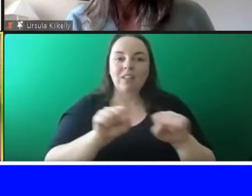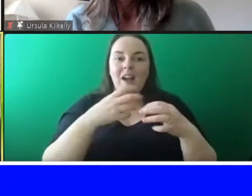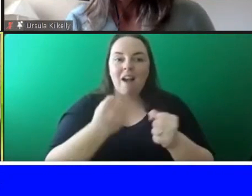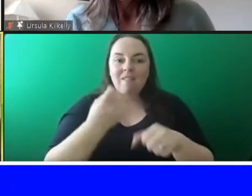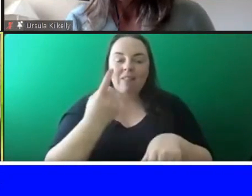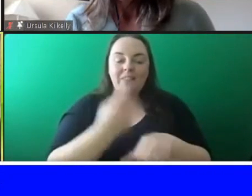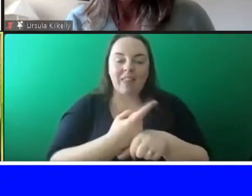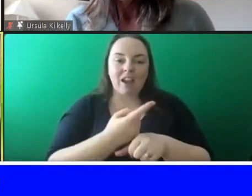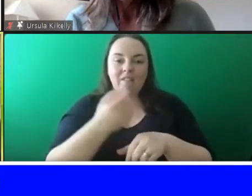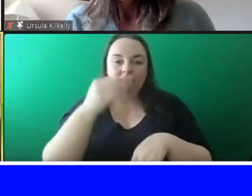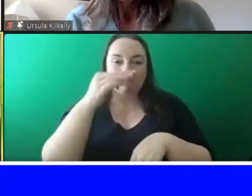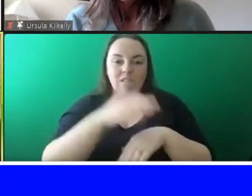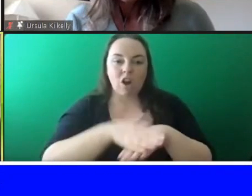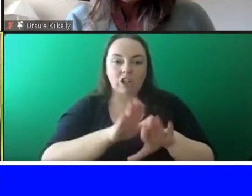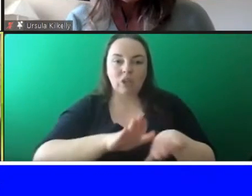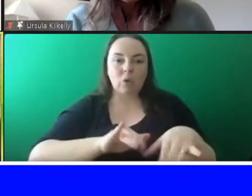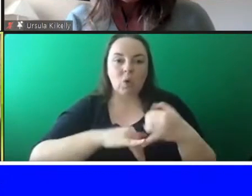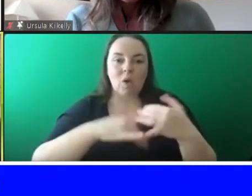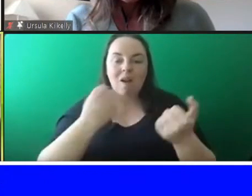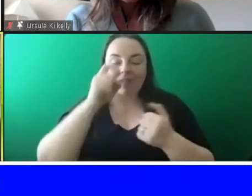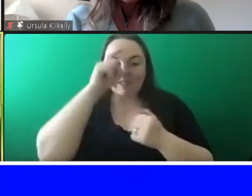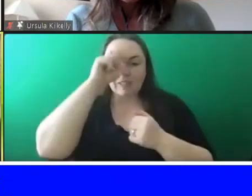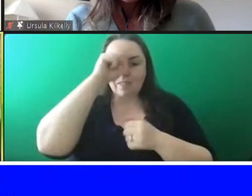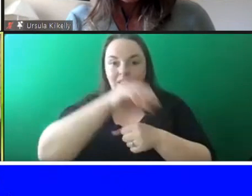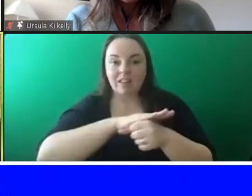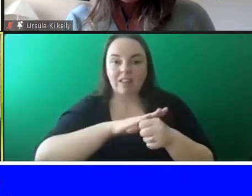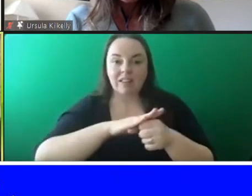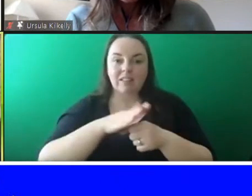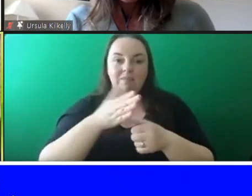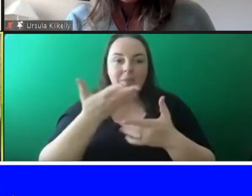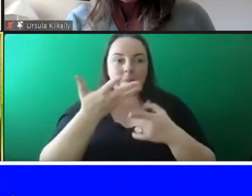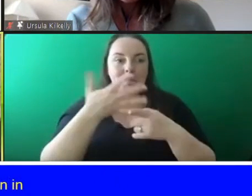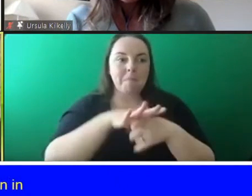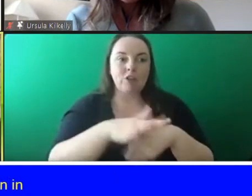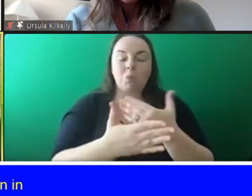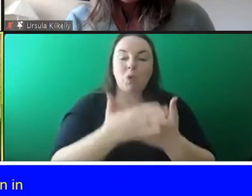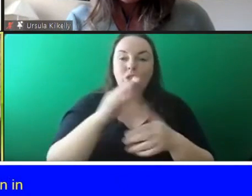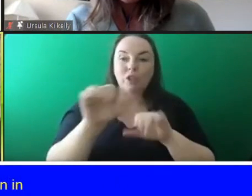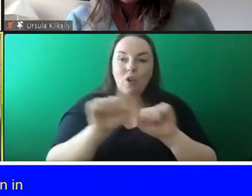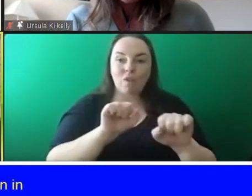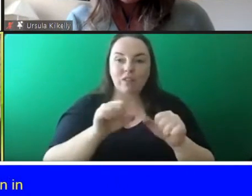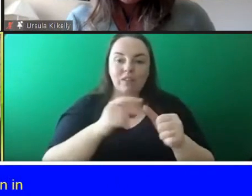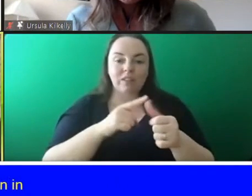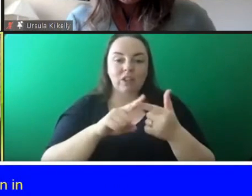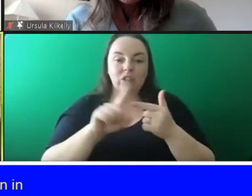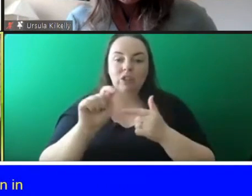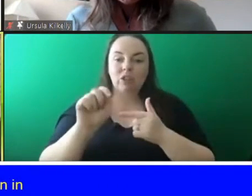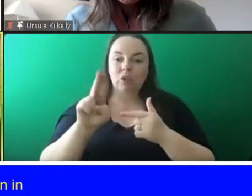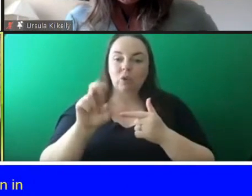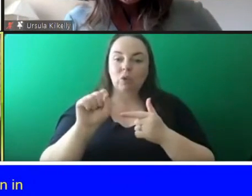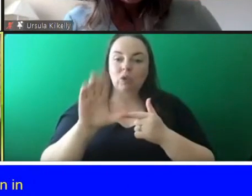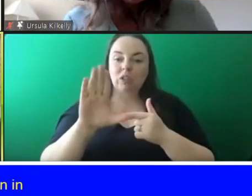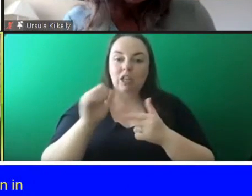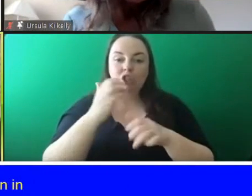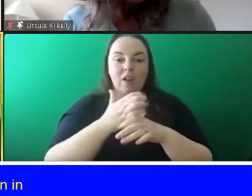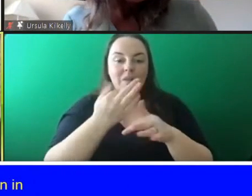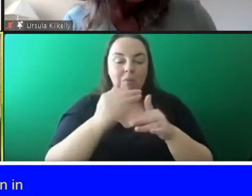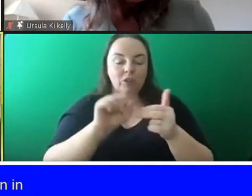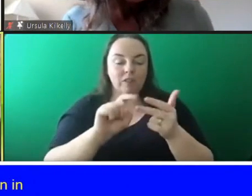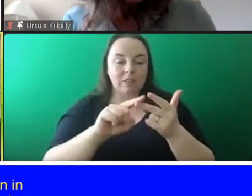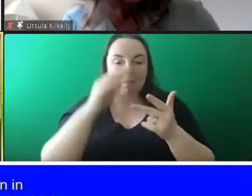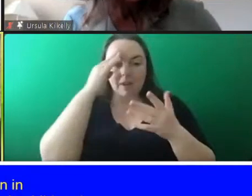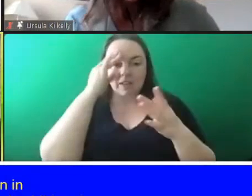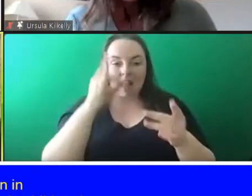for children in difficulty you've mainstream youth services you've trust the child and family services you've mental health you have